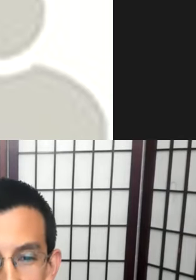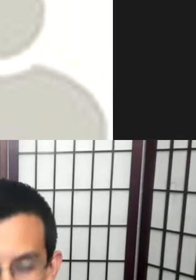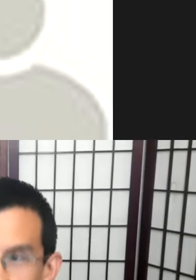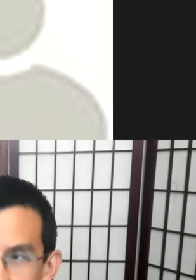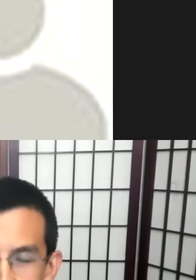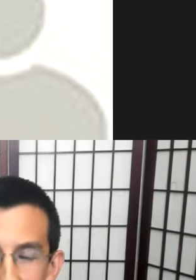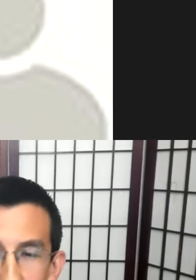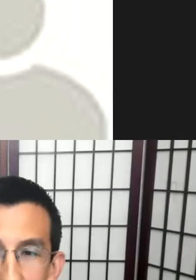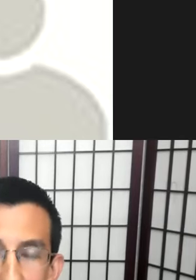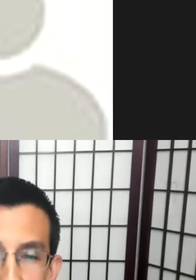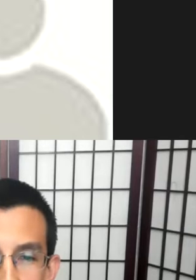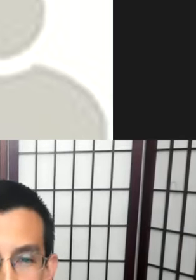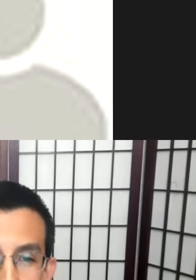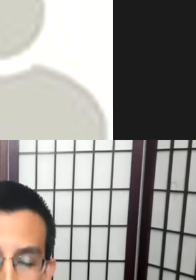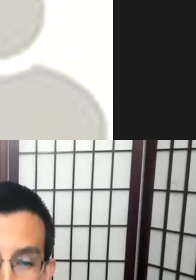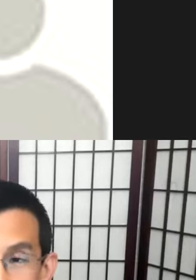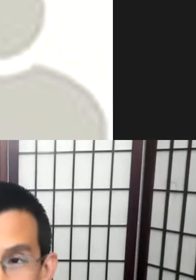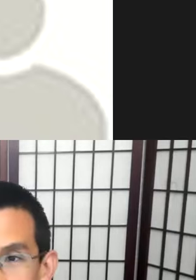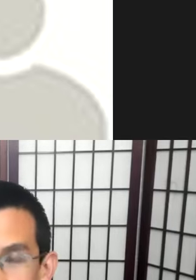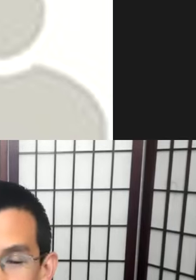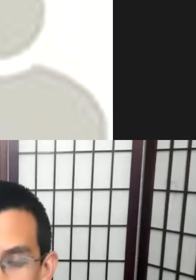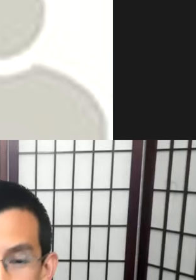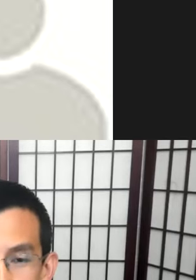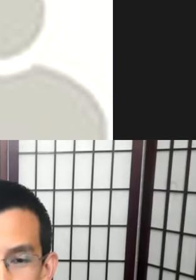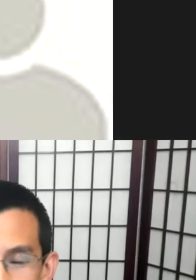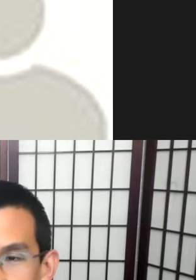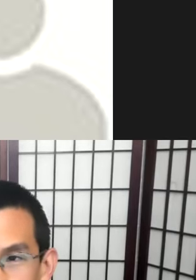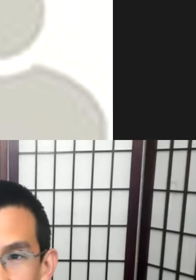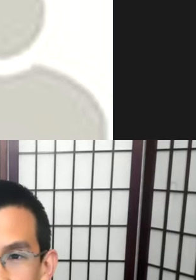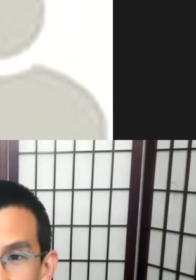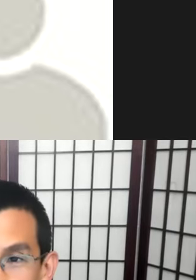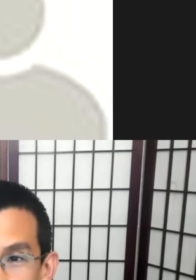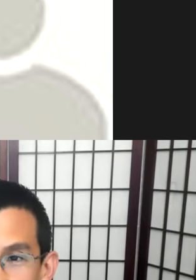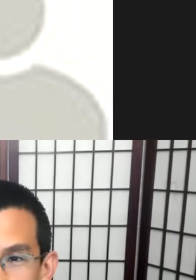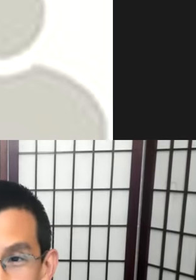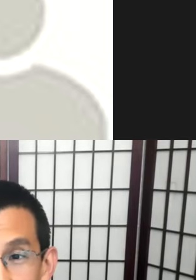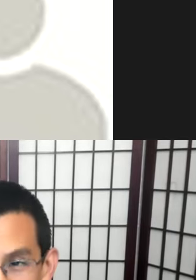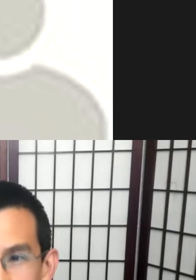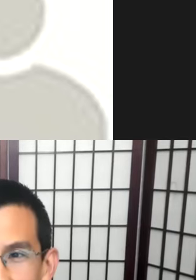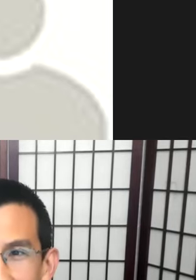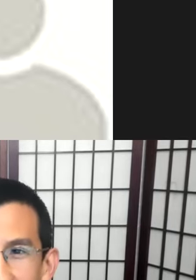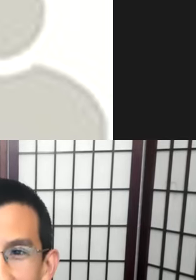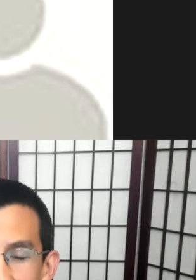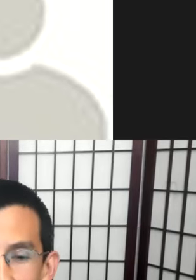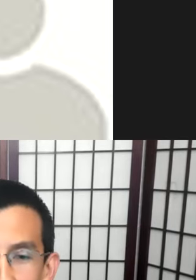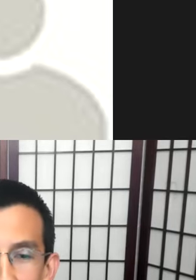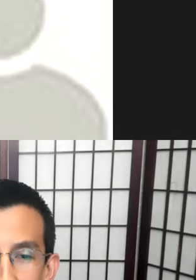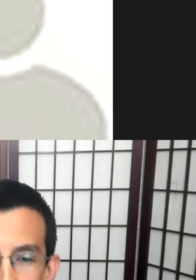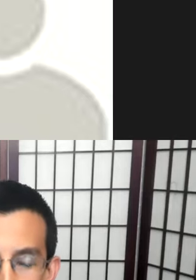L in reference to the named field. Yes, the name field has a colonial history and a lot of colonial structures. Let's be clear about this.